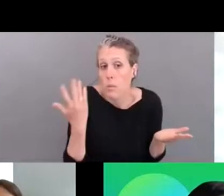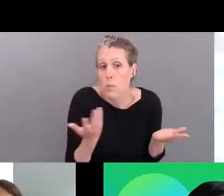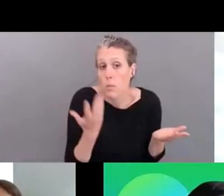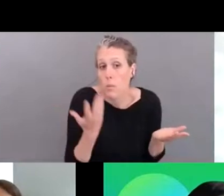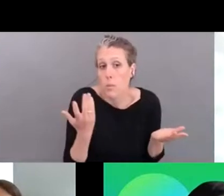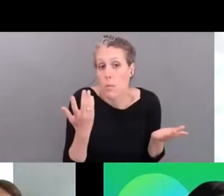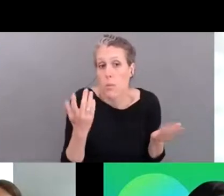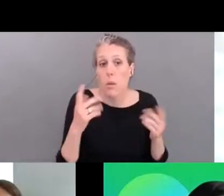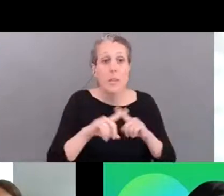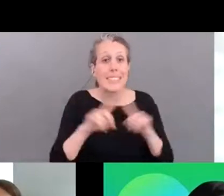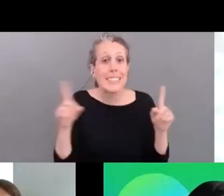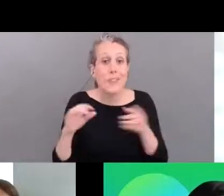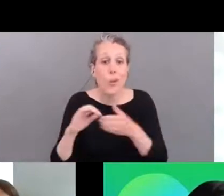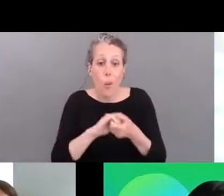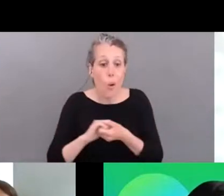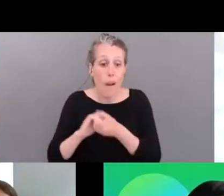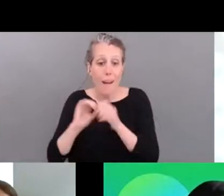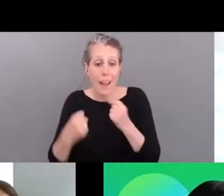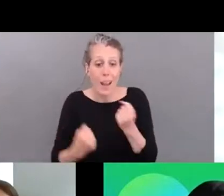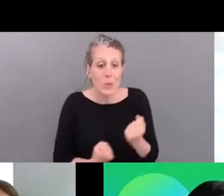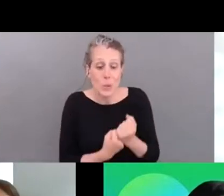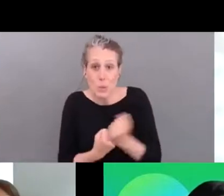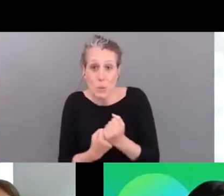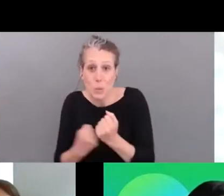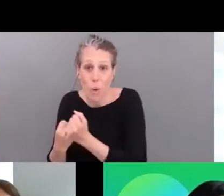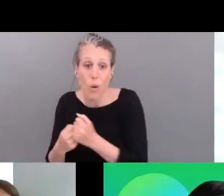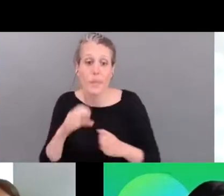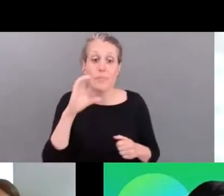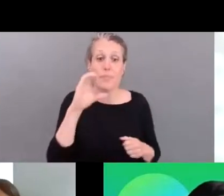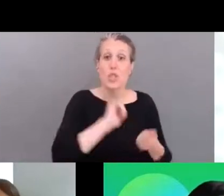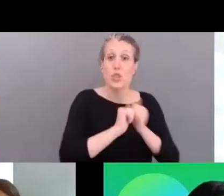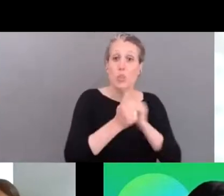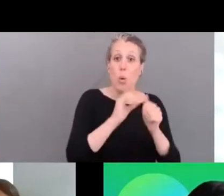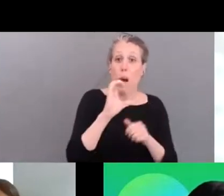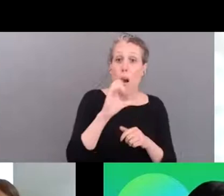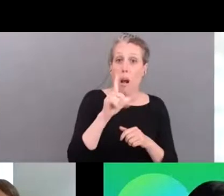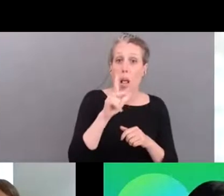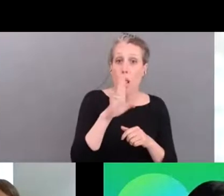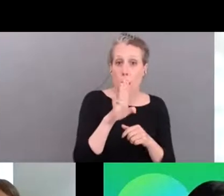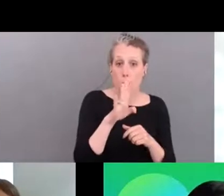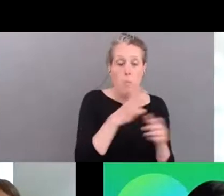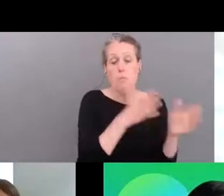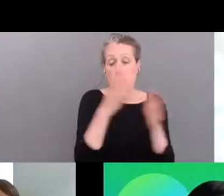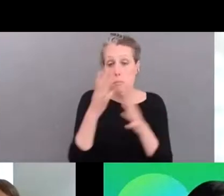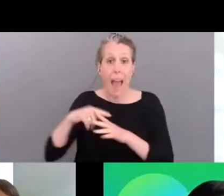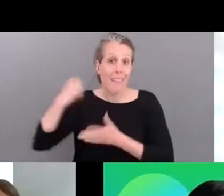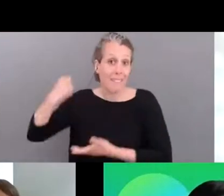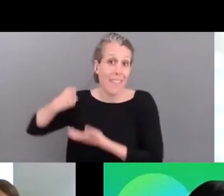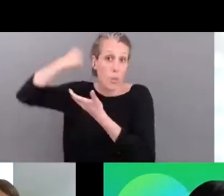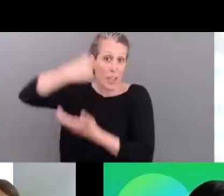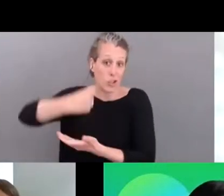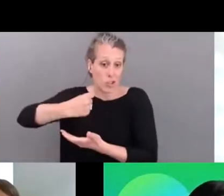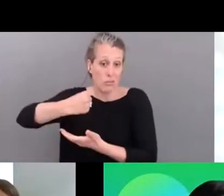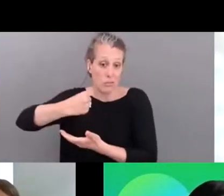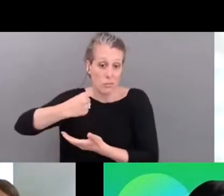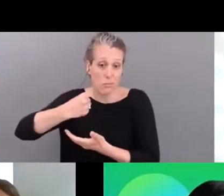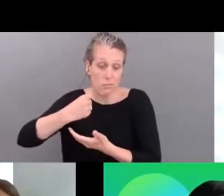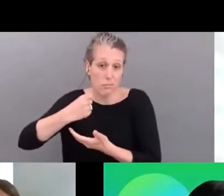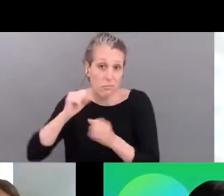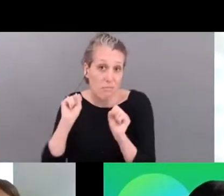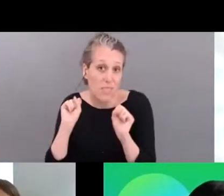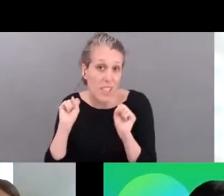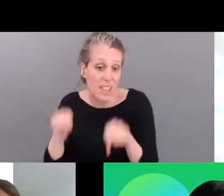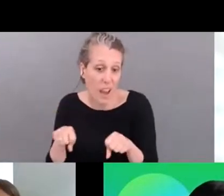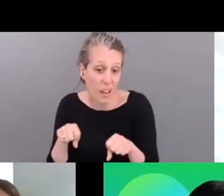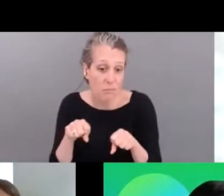organizations uh we talked about clubs and of course we can talk about foundations as well that are wanting to get involved in this area